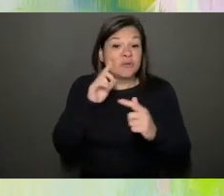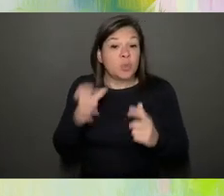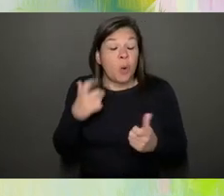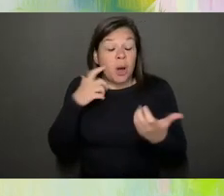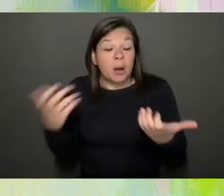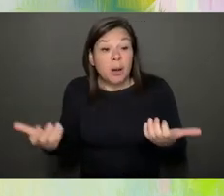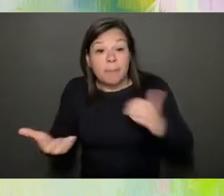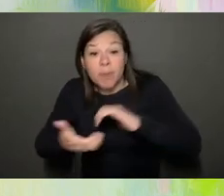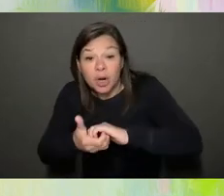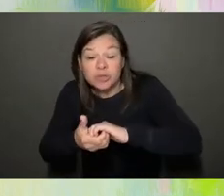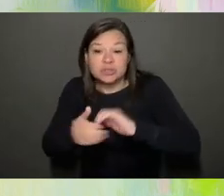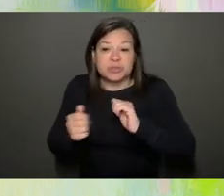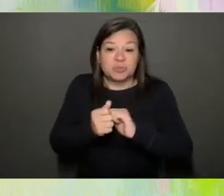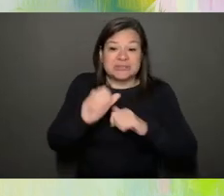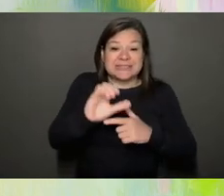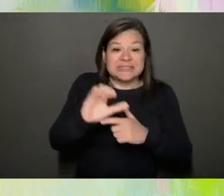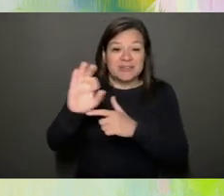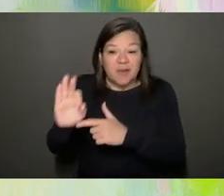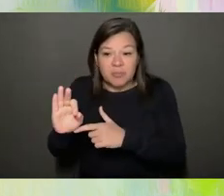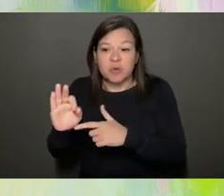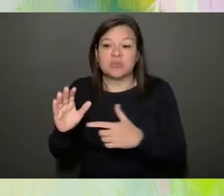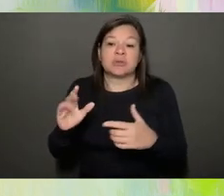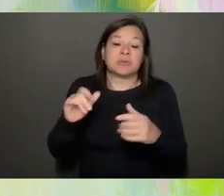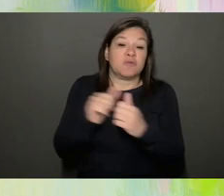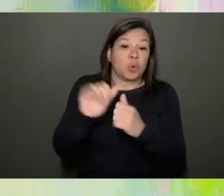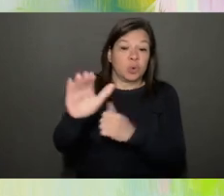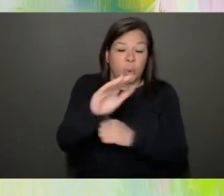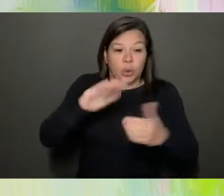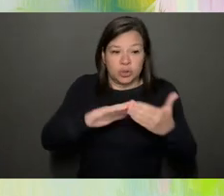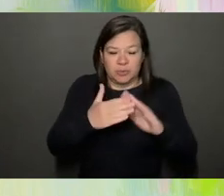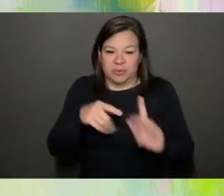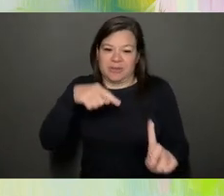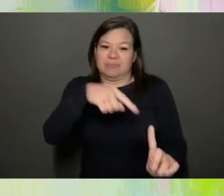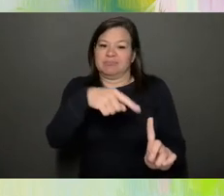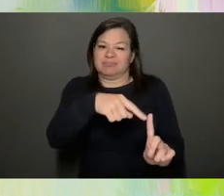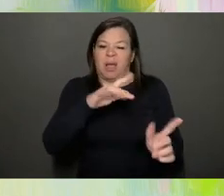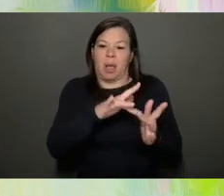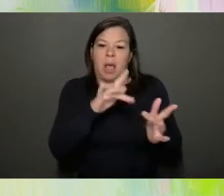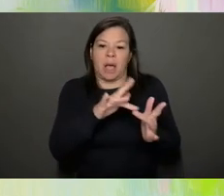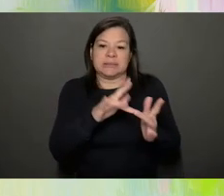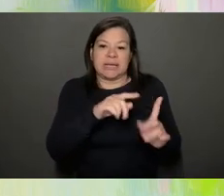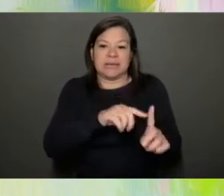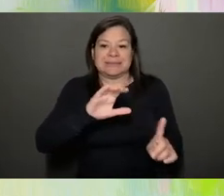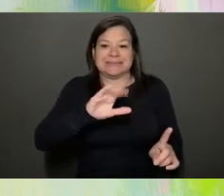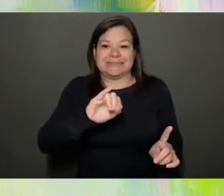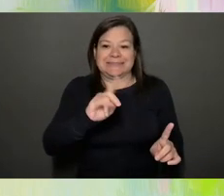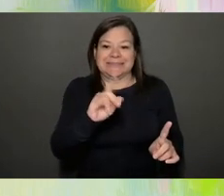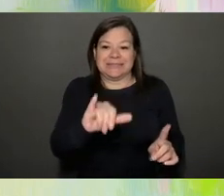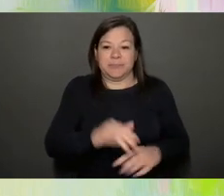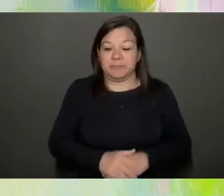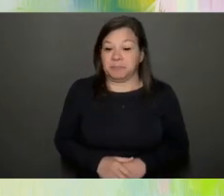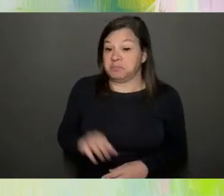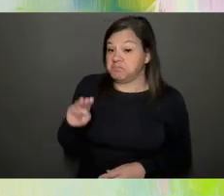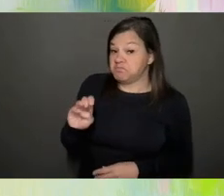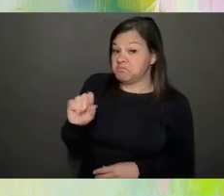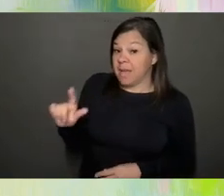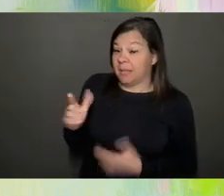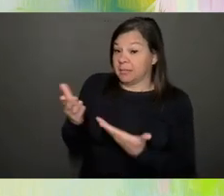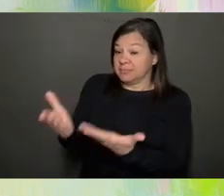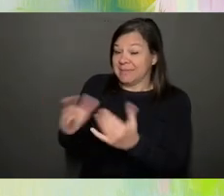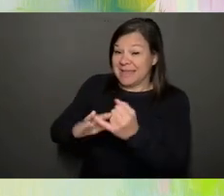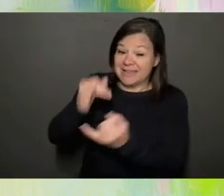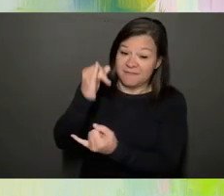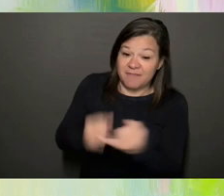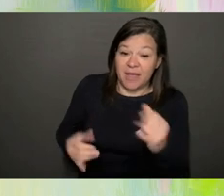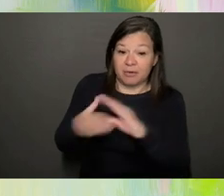engagement with and for the community, she is a wonderful person to talk to. Melanie, how about some words to take us out?